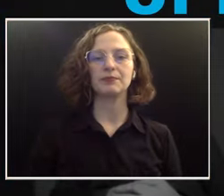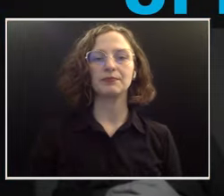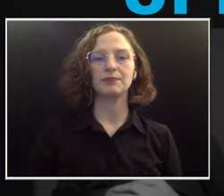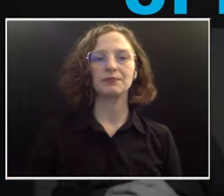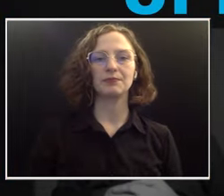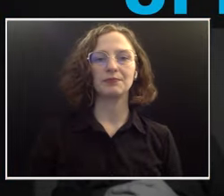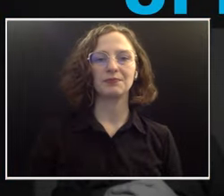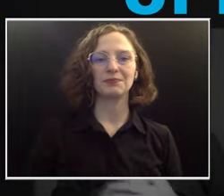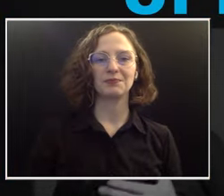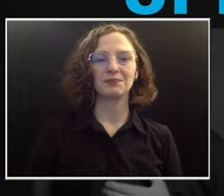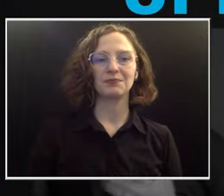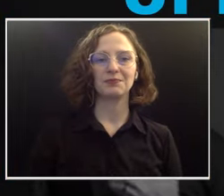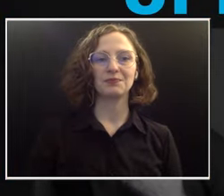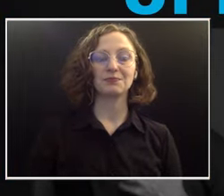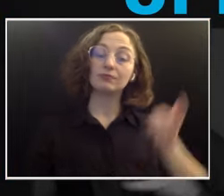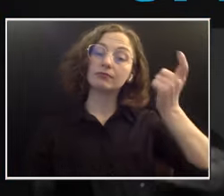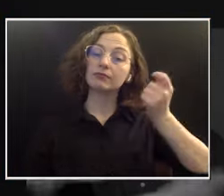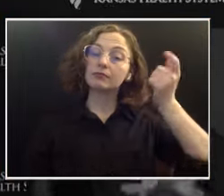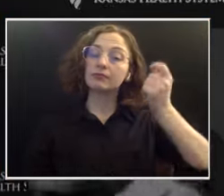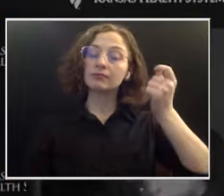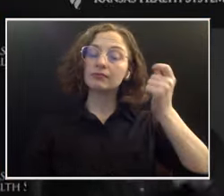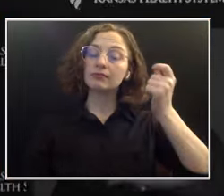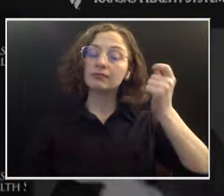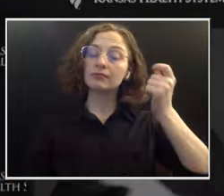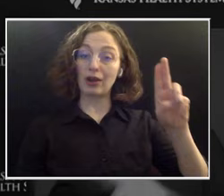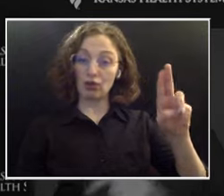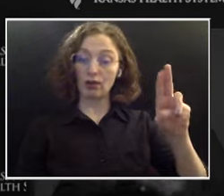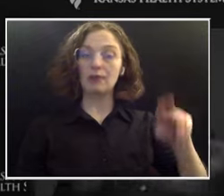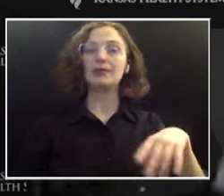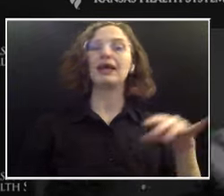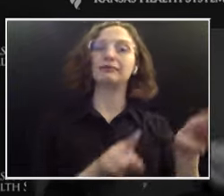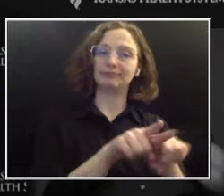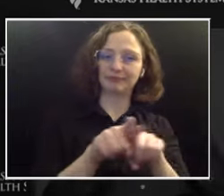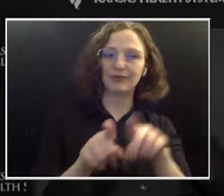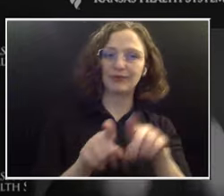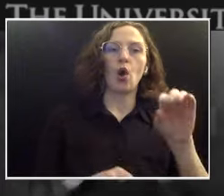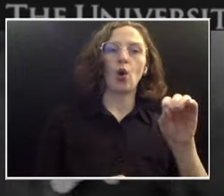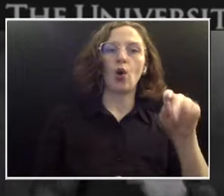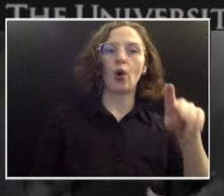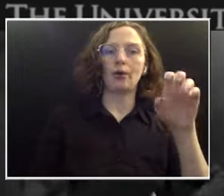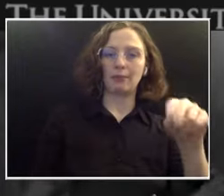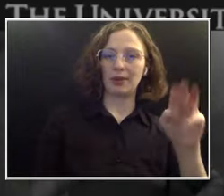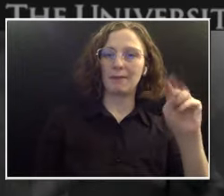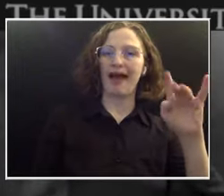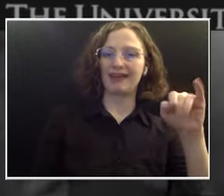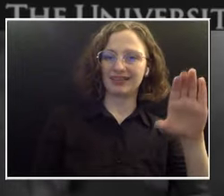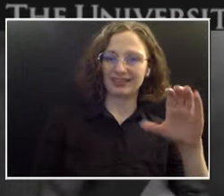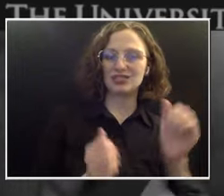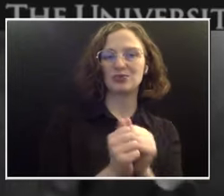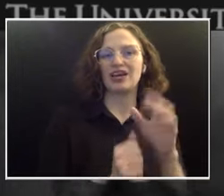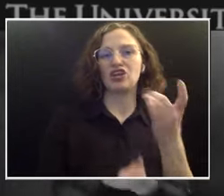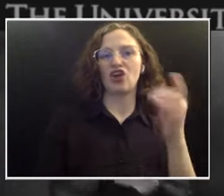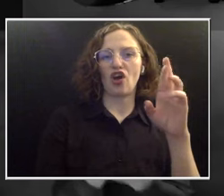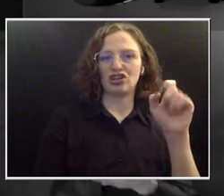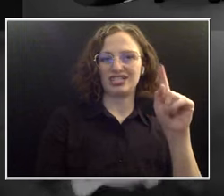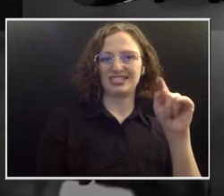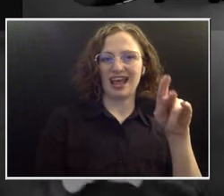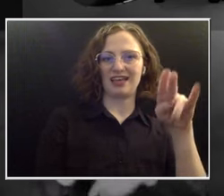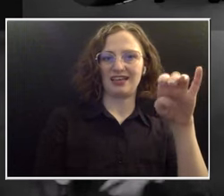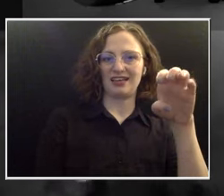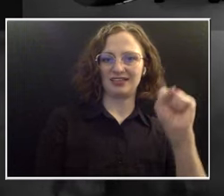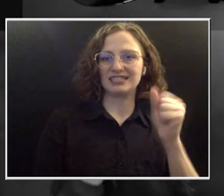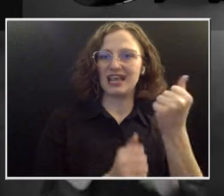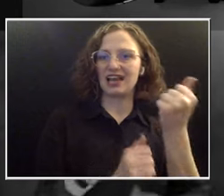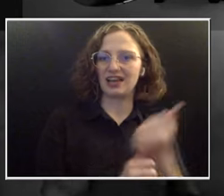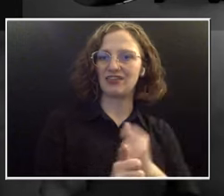Subscribe to our morning medical update and open mics with Dr. Steitz podcast. Now, everywhere podcasts are